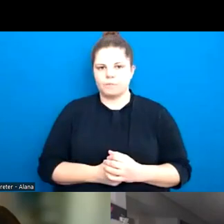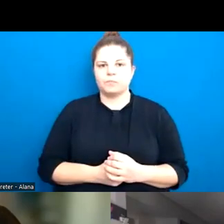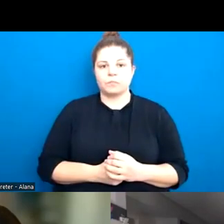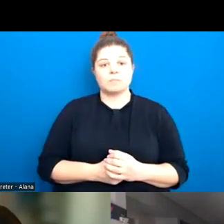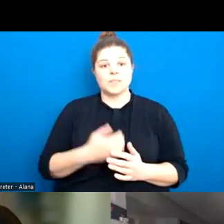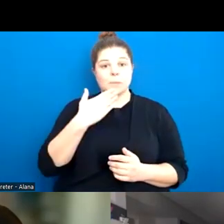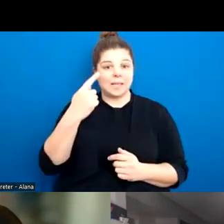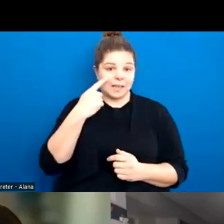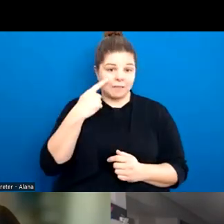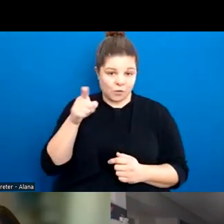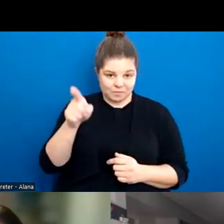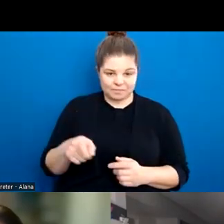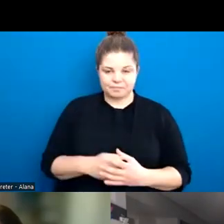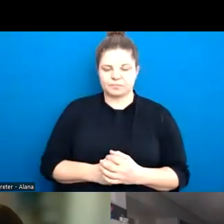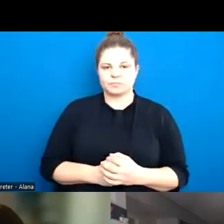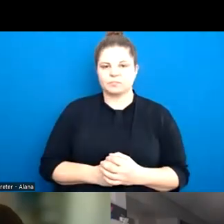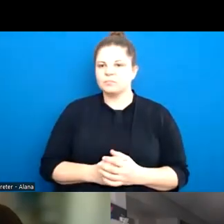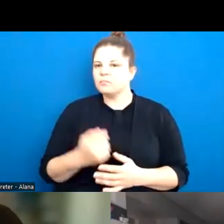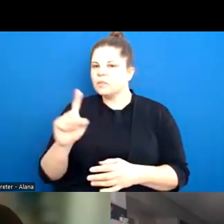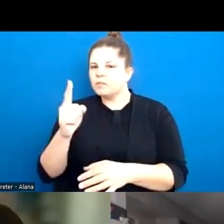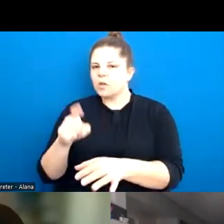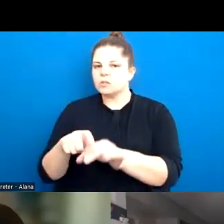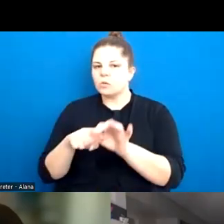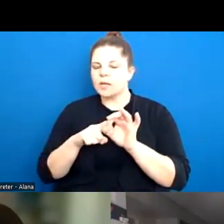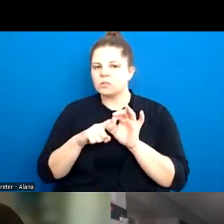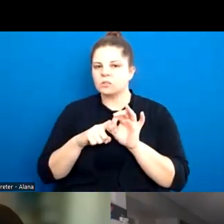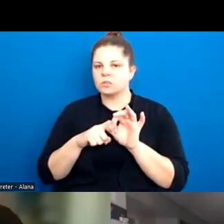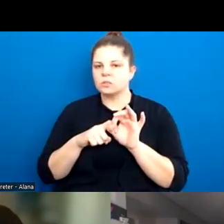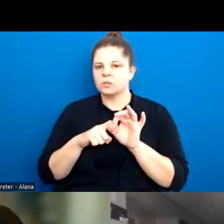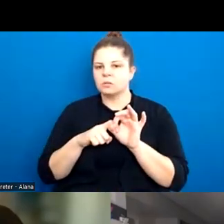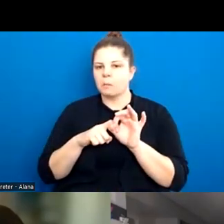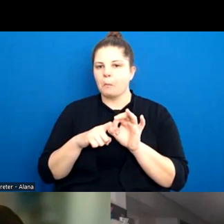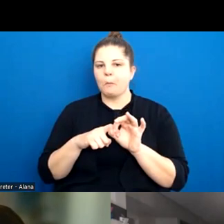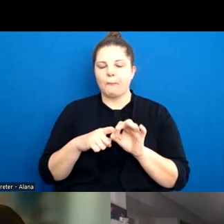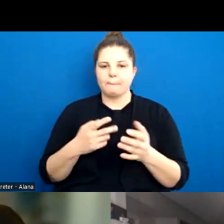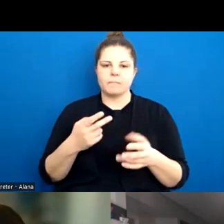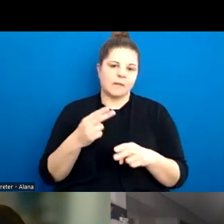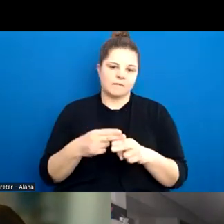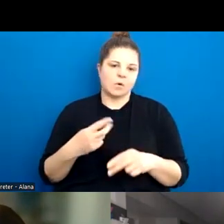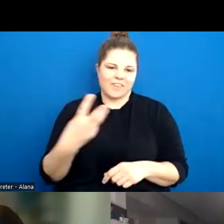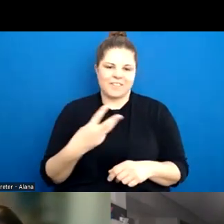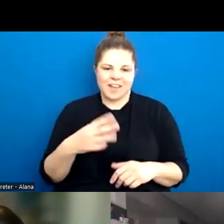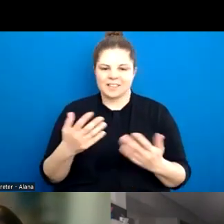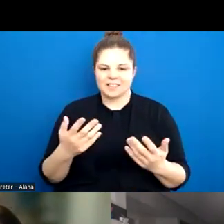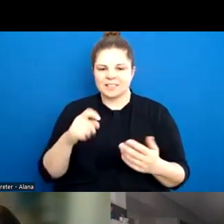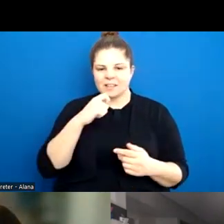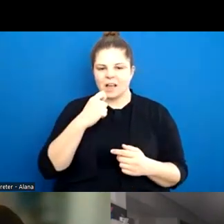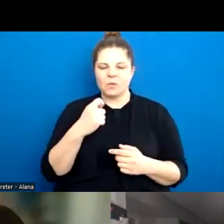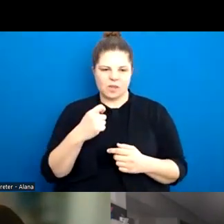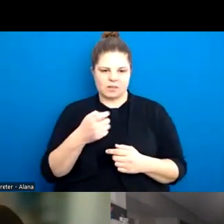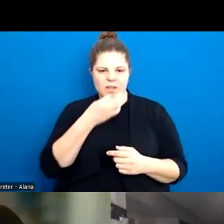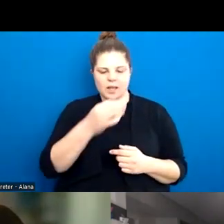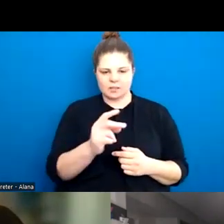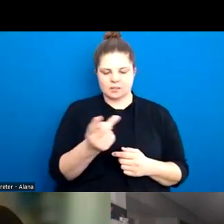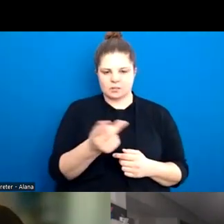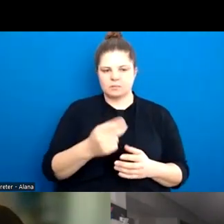of the first questions we have today, um, it's kind of for all three of us, but I'll, um, send it to you two first. So